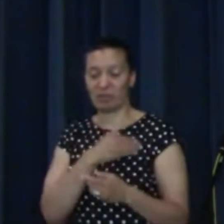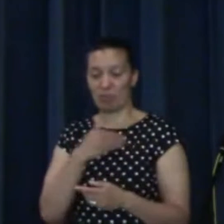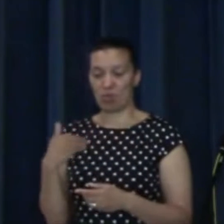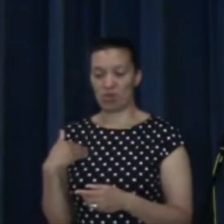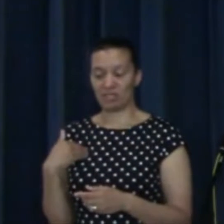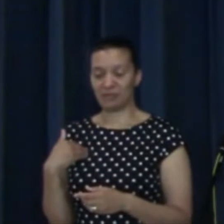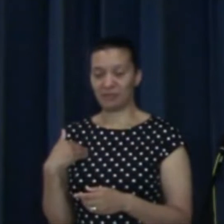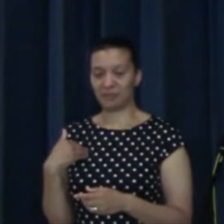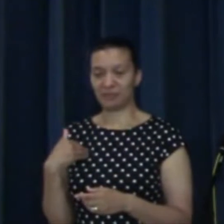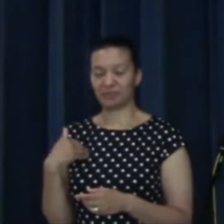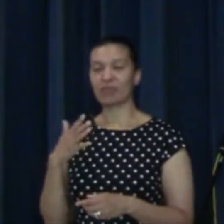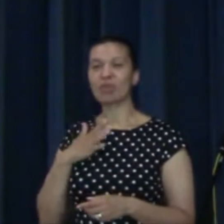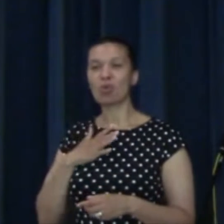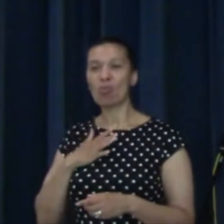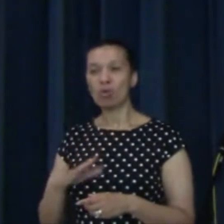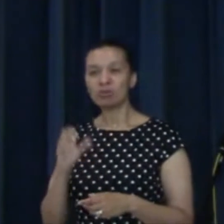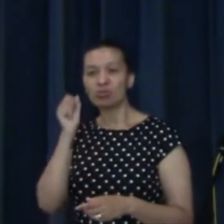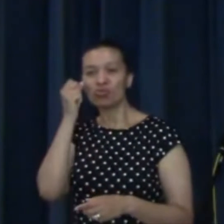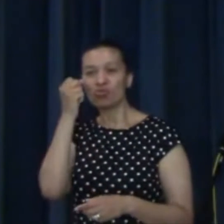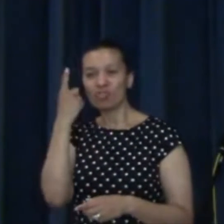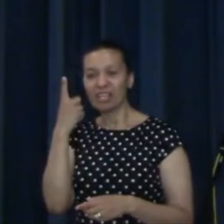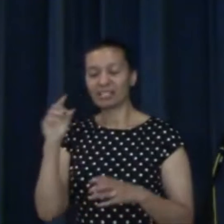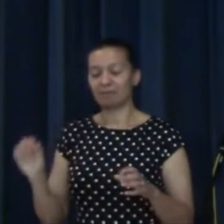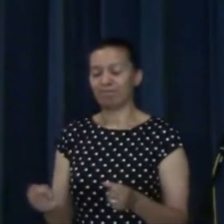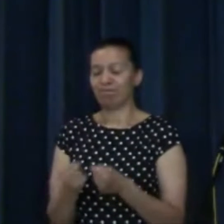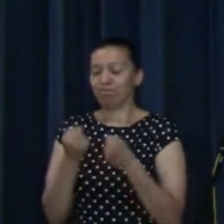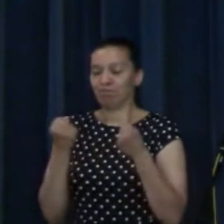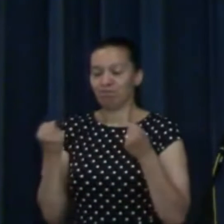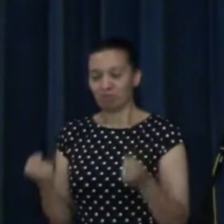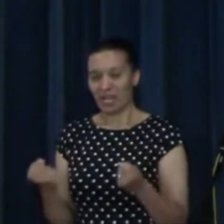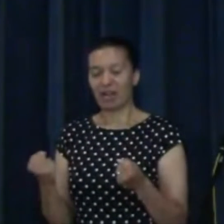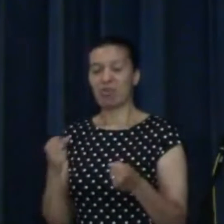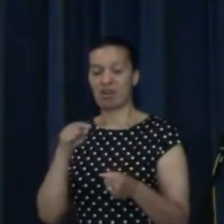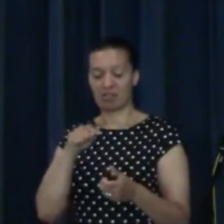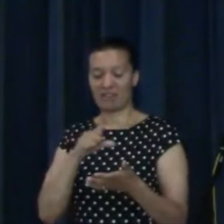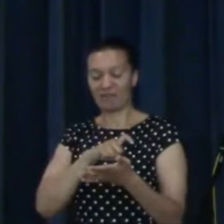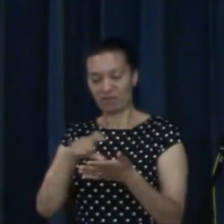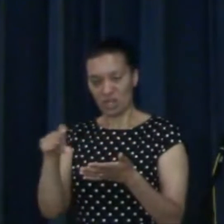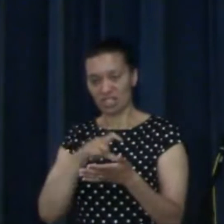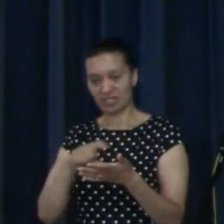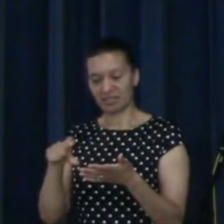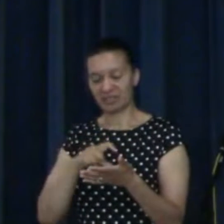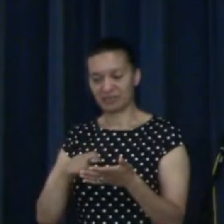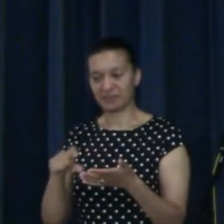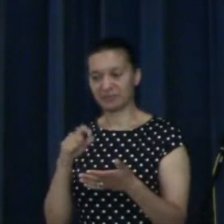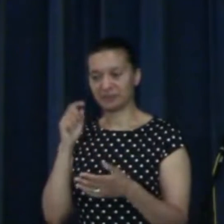Because I just want us to get a sense of the power of these 11 verses.